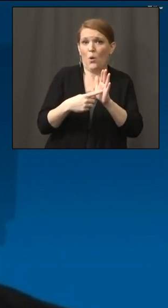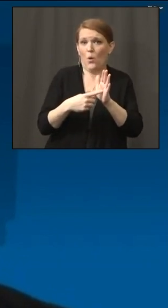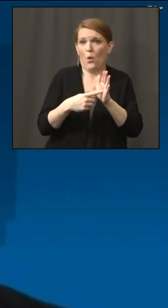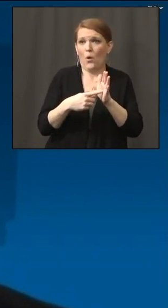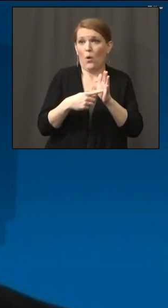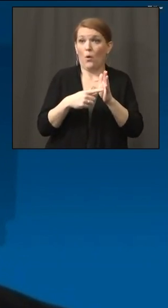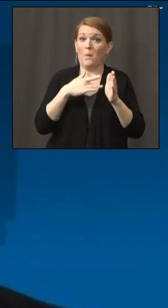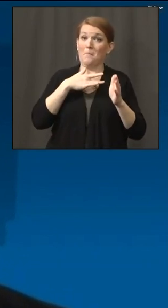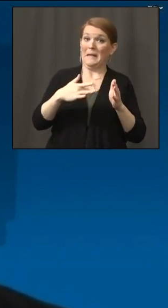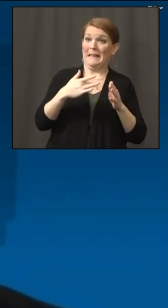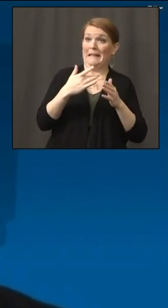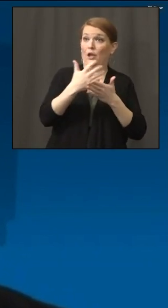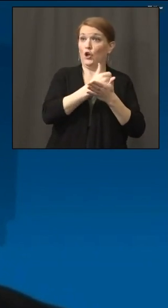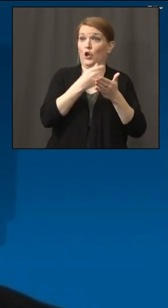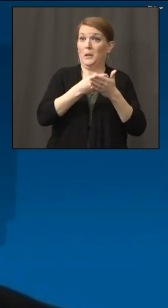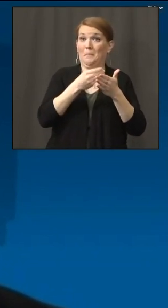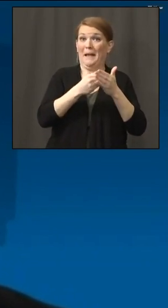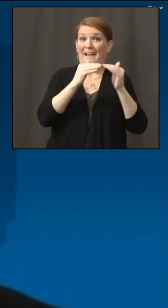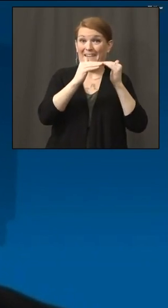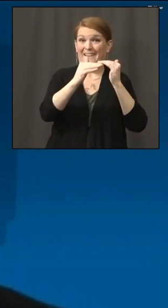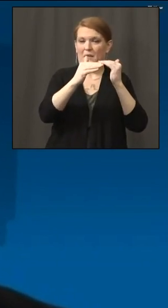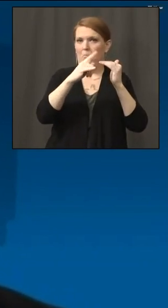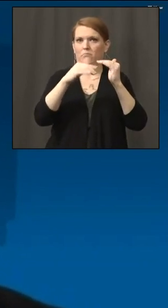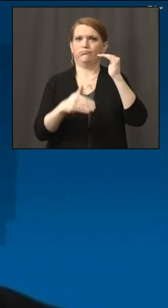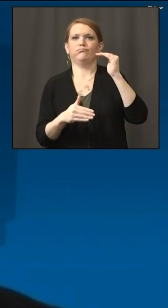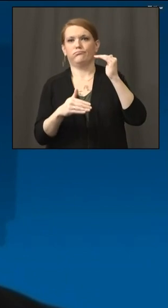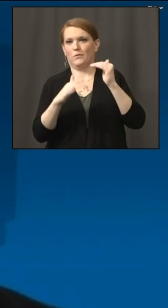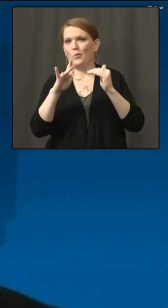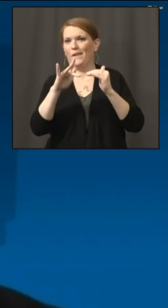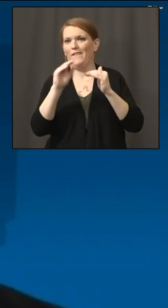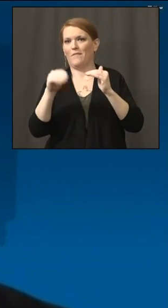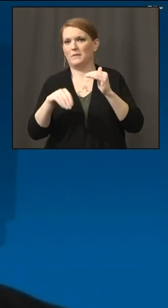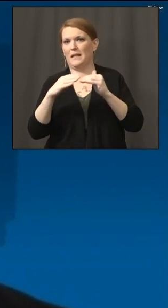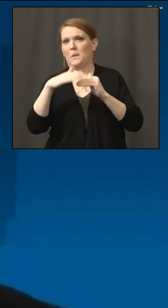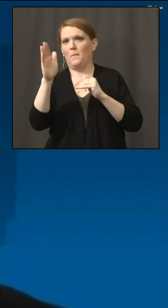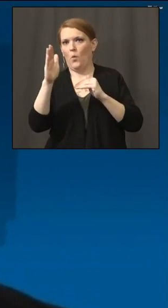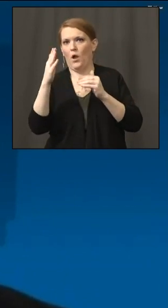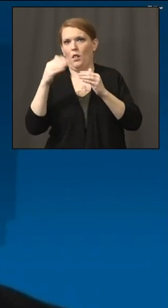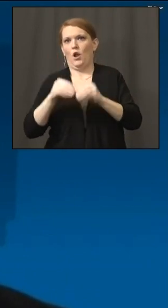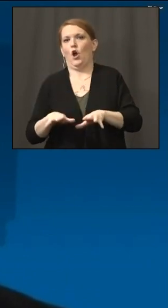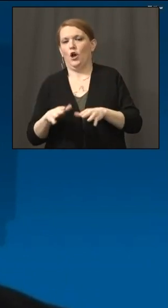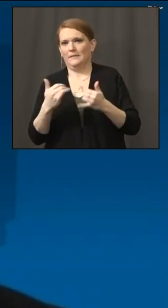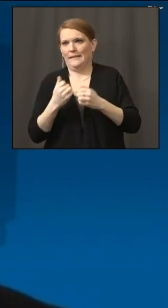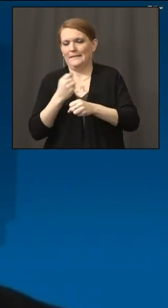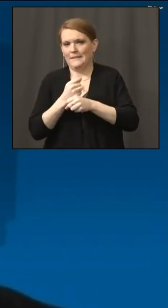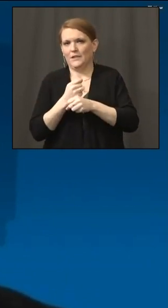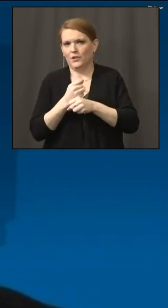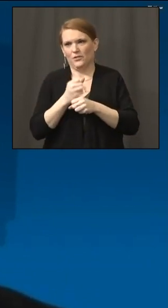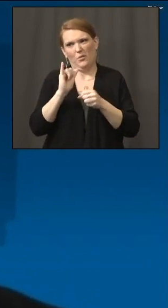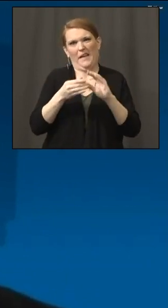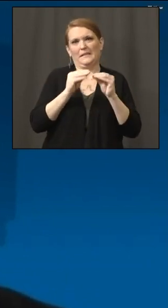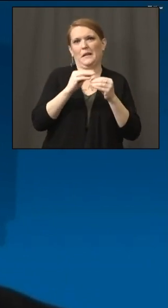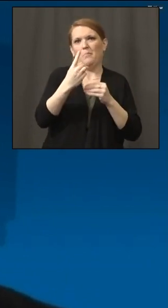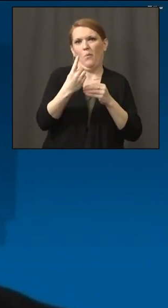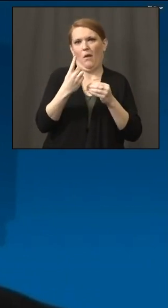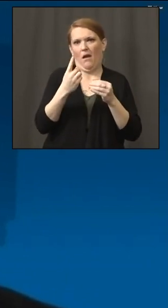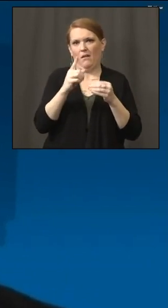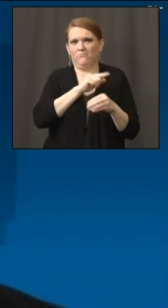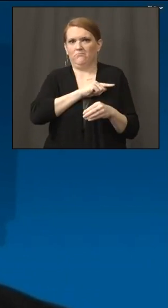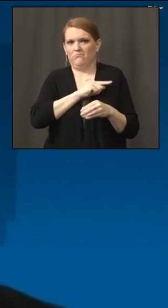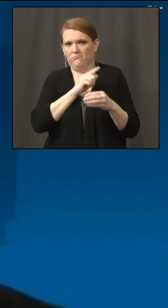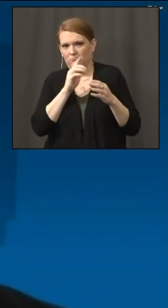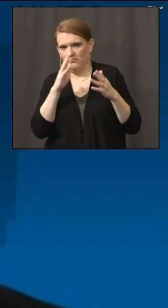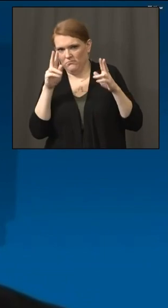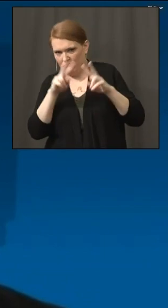year over year, if you will. So those are a few of the criteria that we are looking at as we finalize the pool.